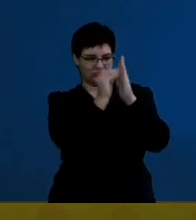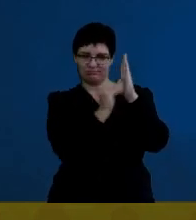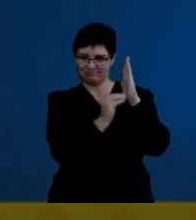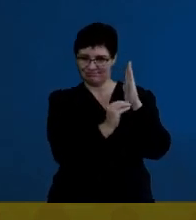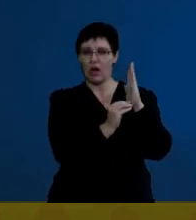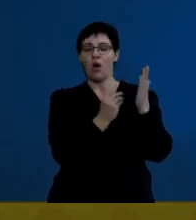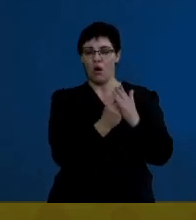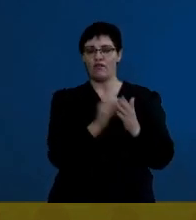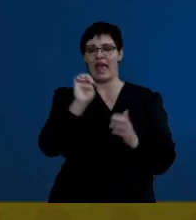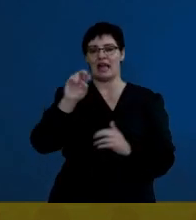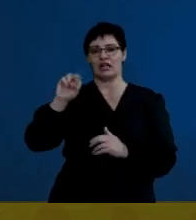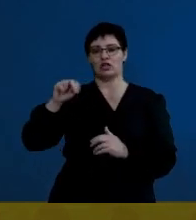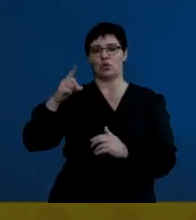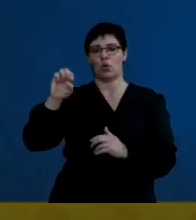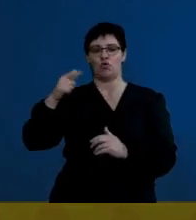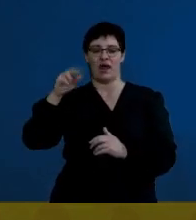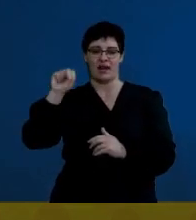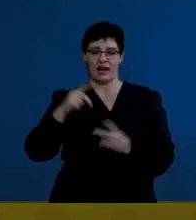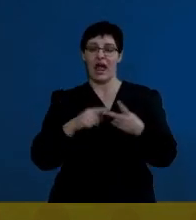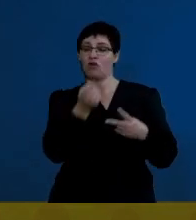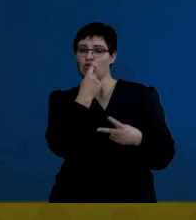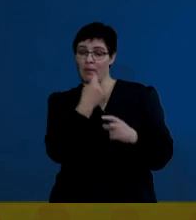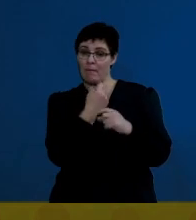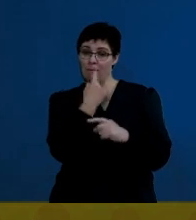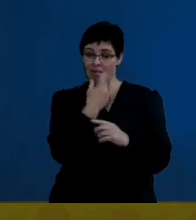endocrine function of the contraceptive pull and how it works.